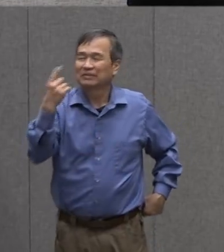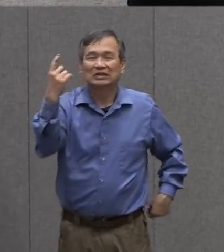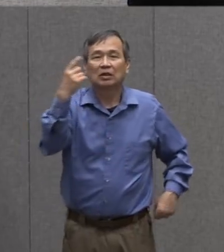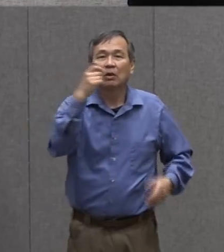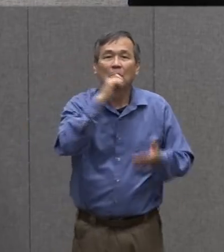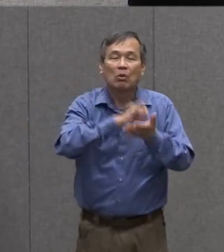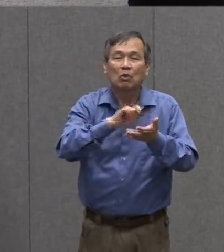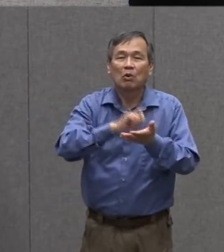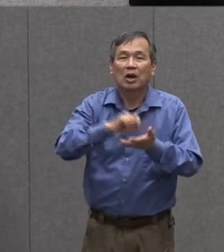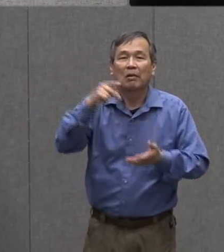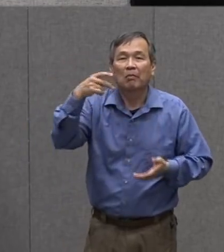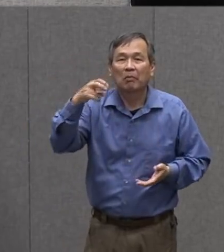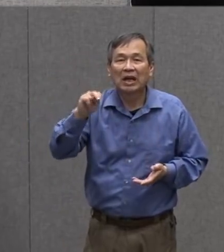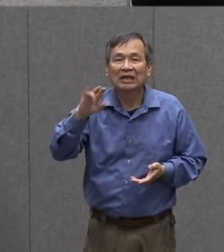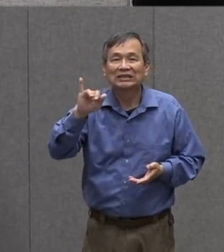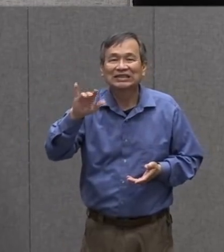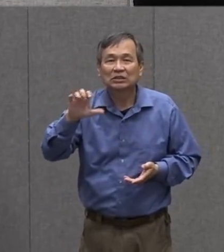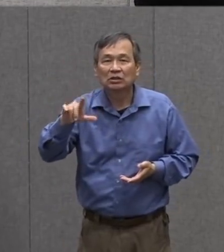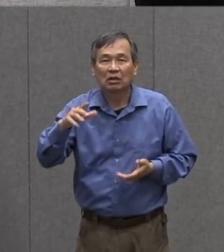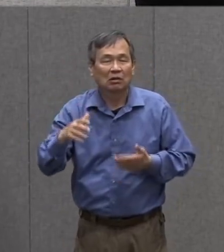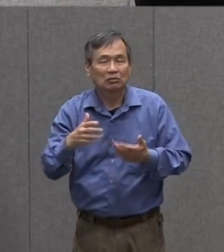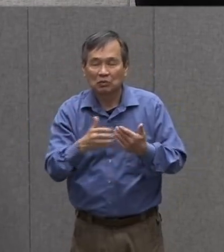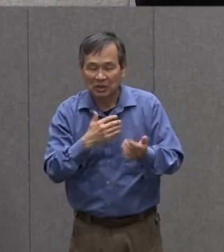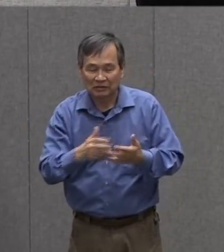and you end up